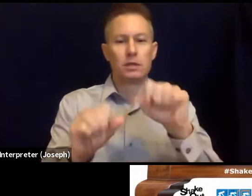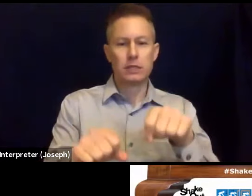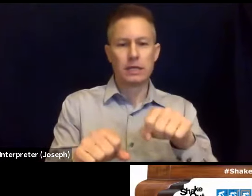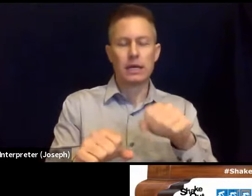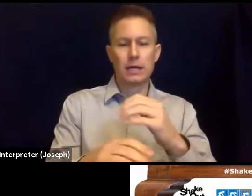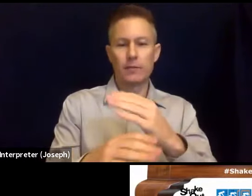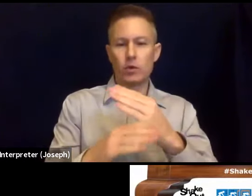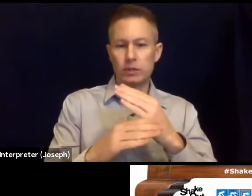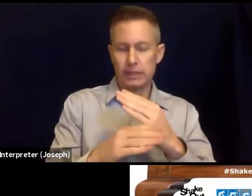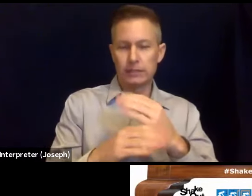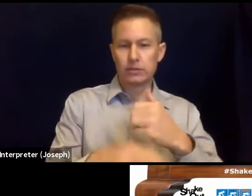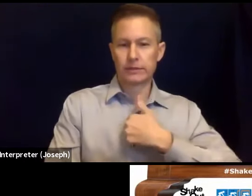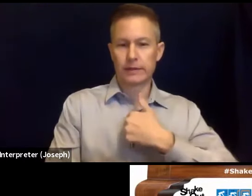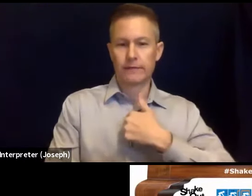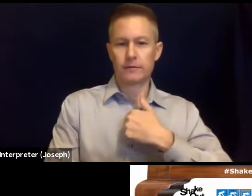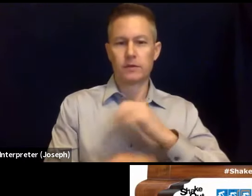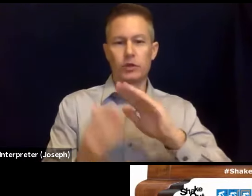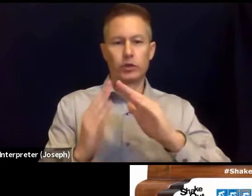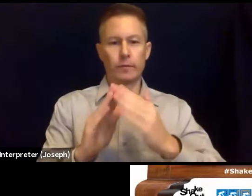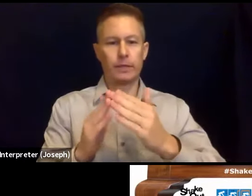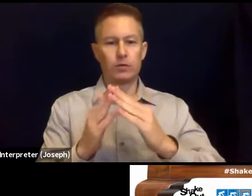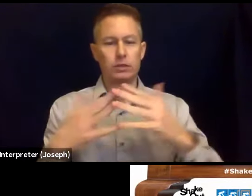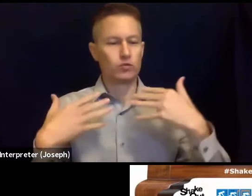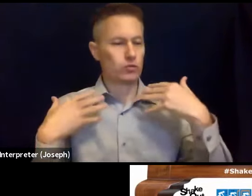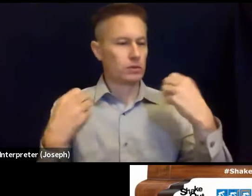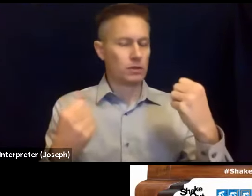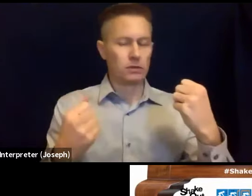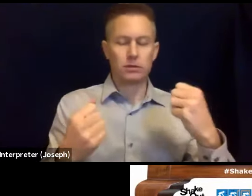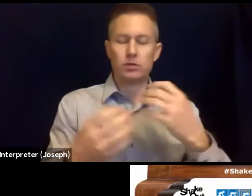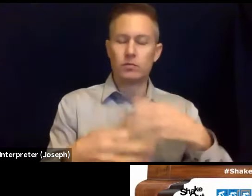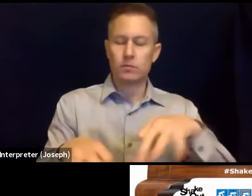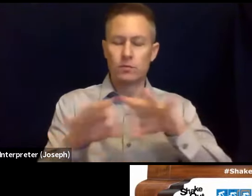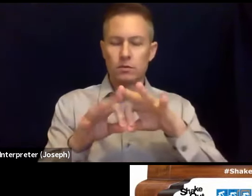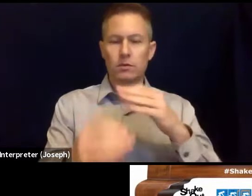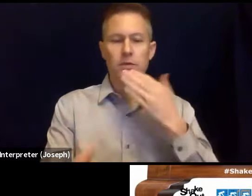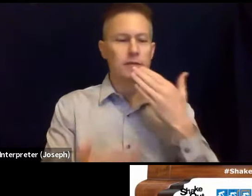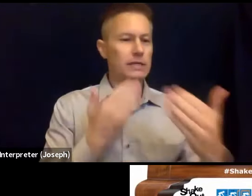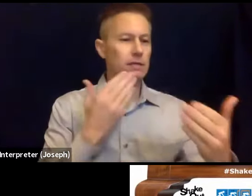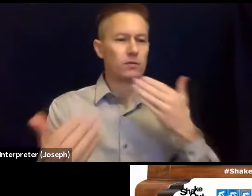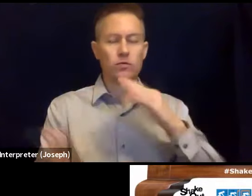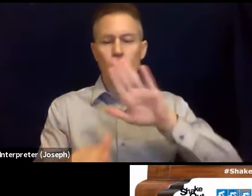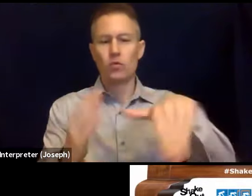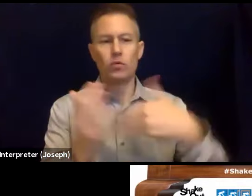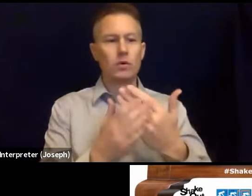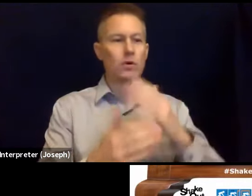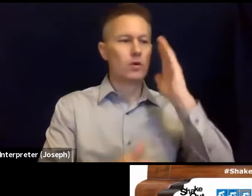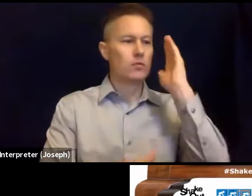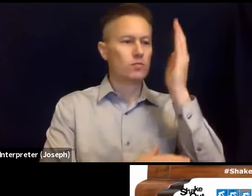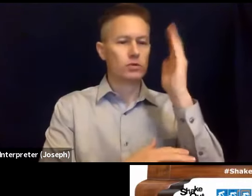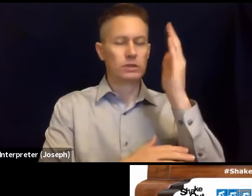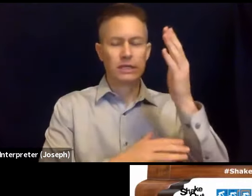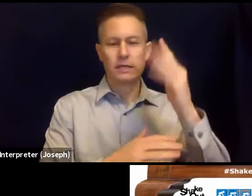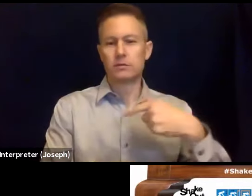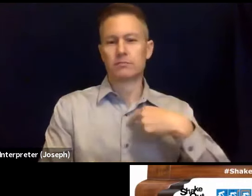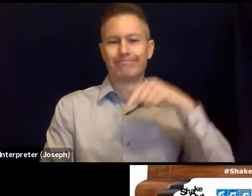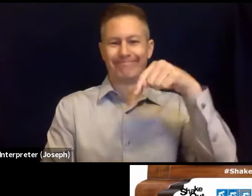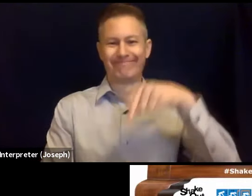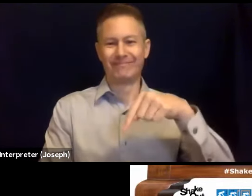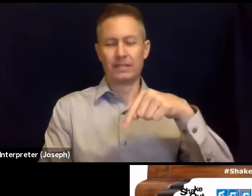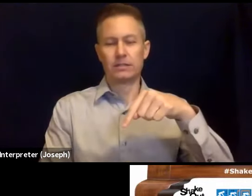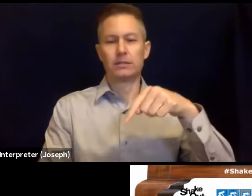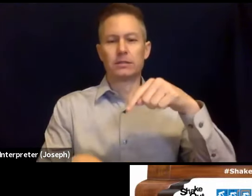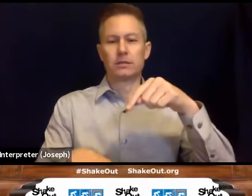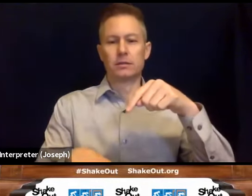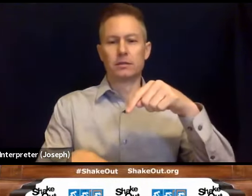resilience is key. So thank you again to all of the presenters. This was amazing. I really